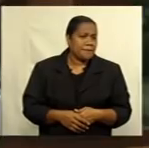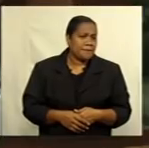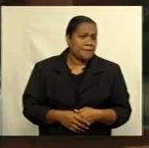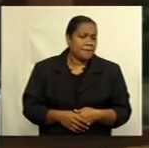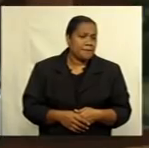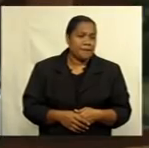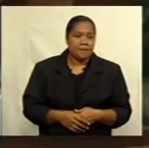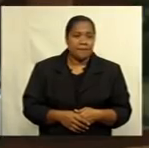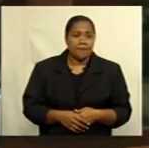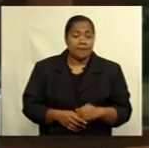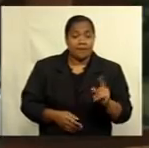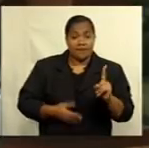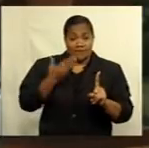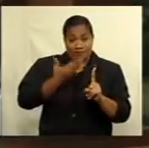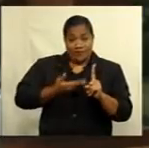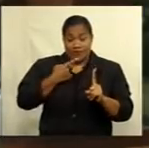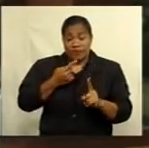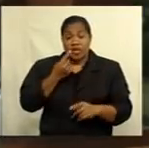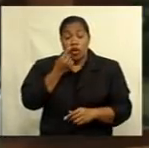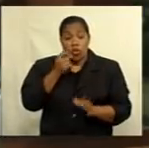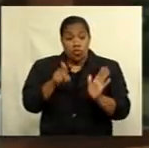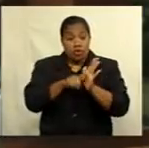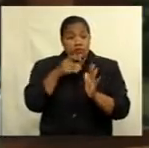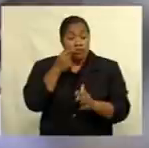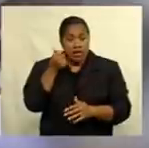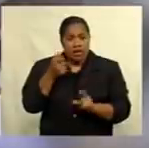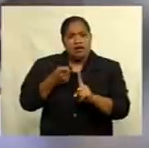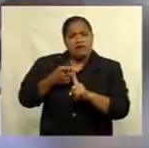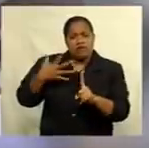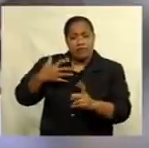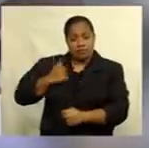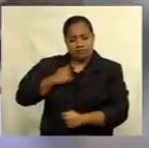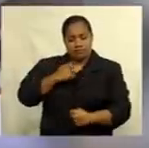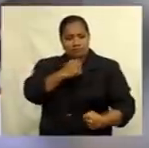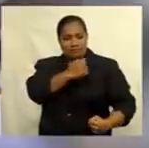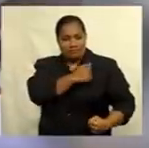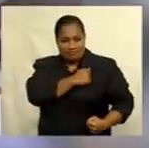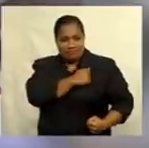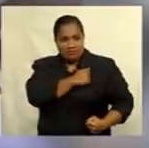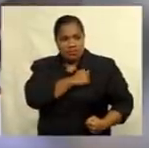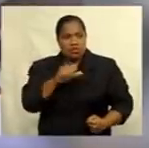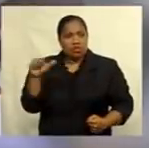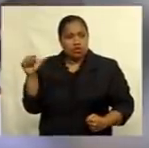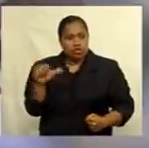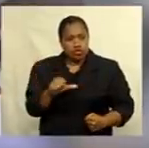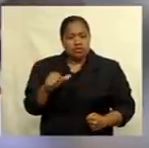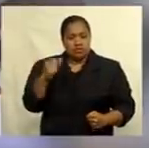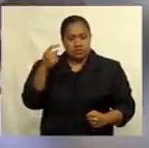Duru says Rambuka is a former military personnel should seriously reconsider recruiting them.